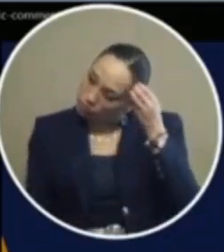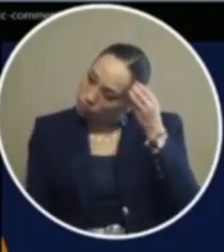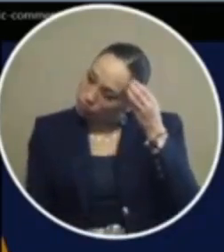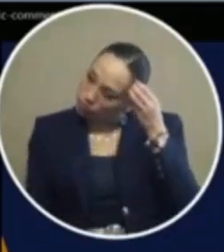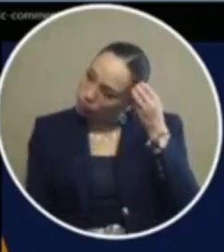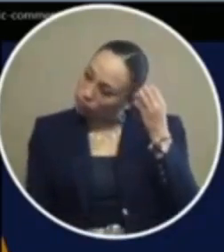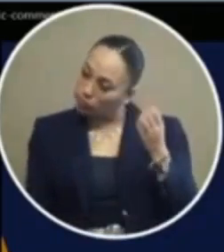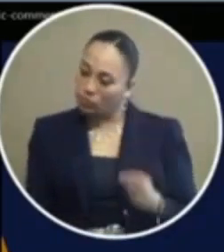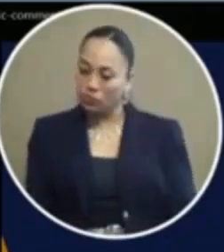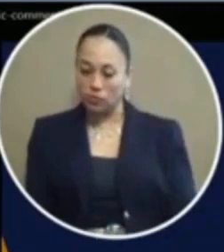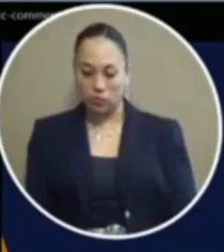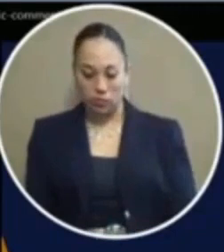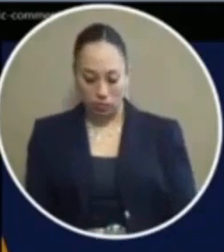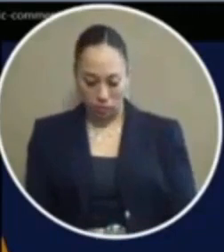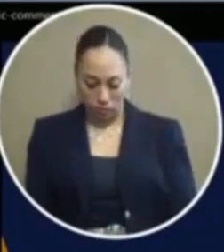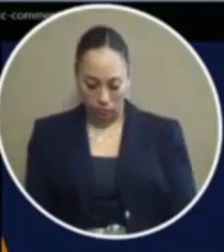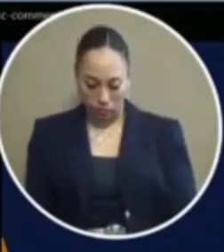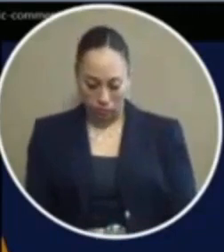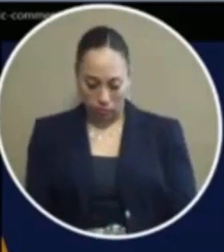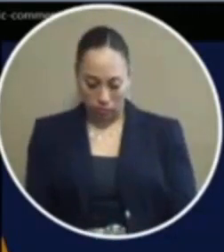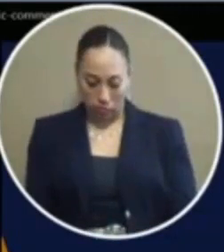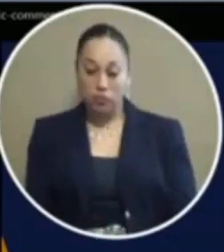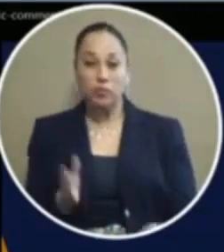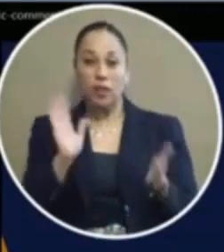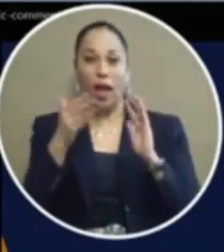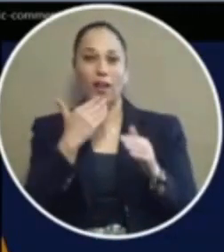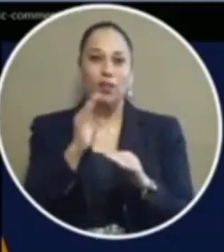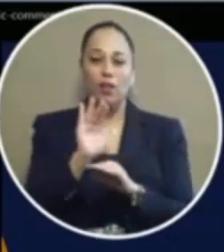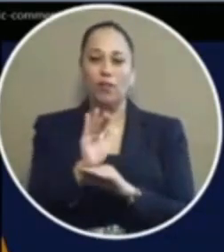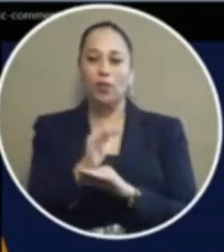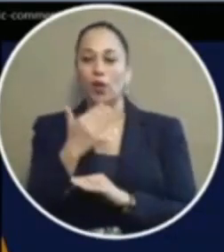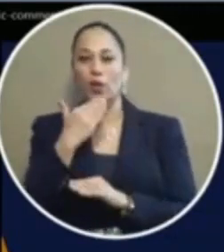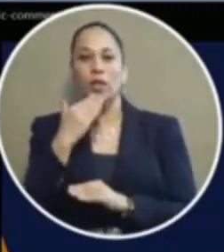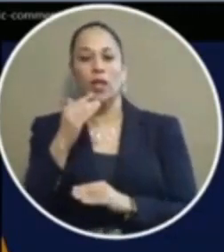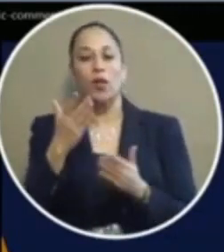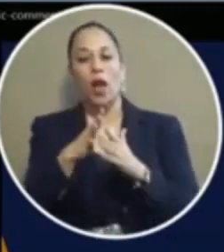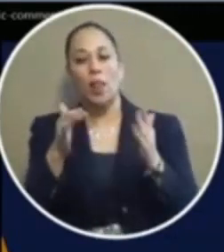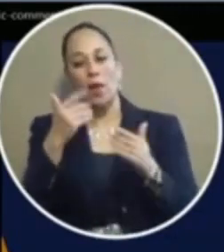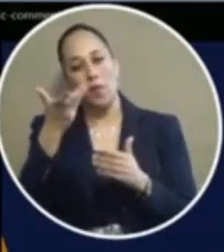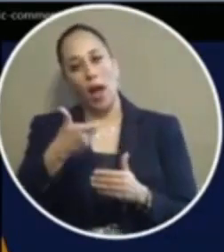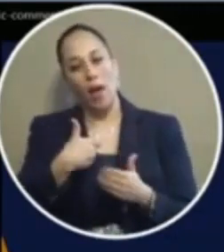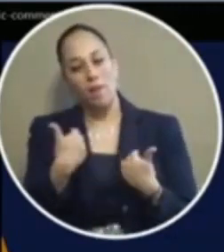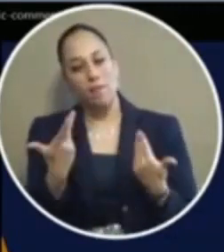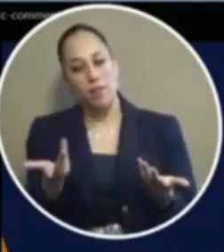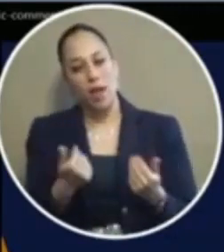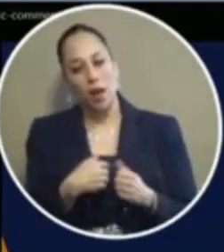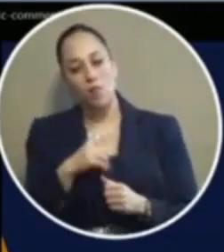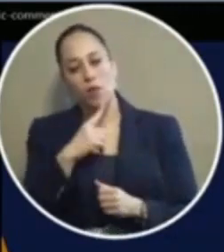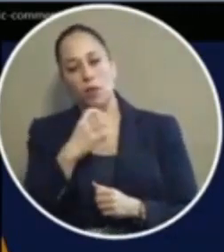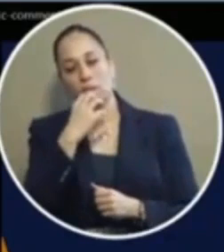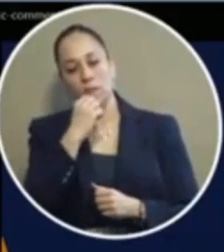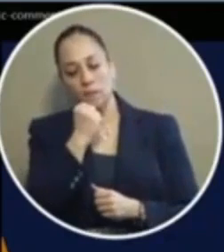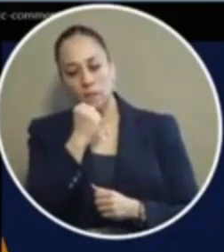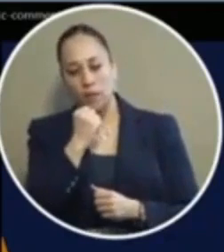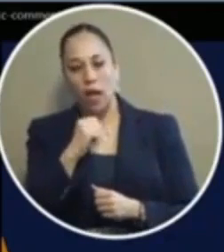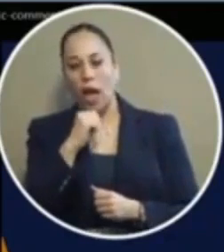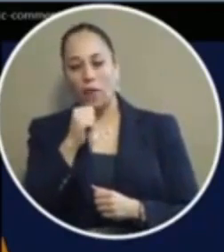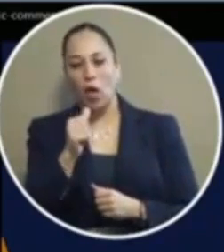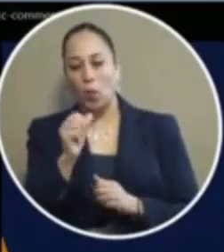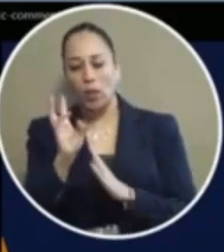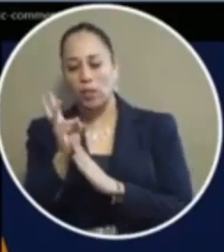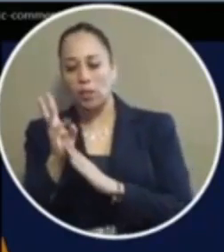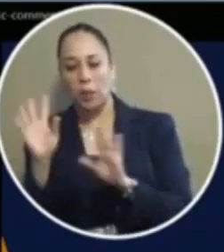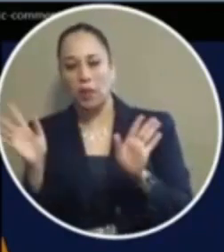six minutes good afternoon hi good afternoon thank you so much for having me i appreciate it and i won't take the whole six minutes